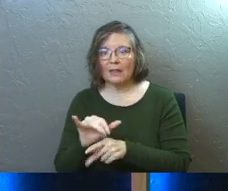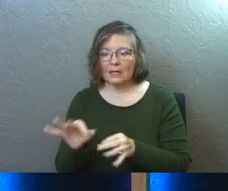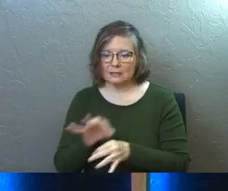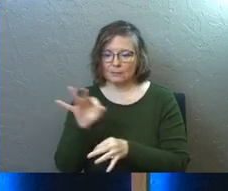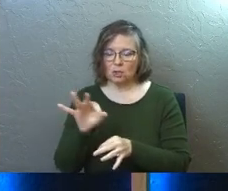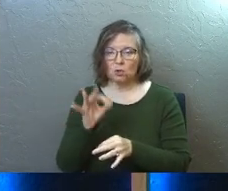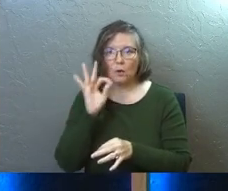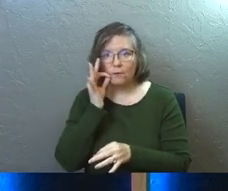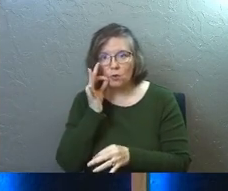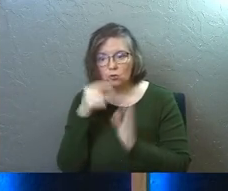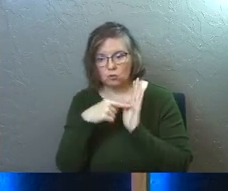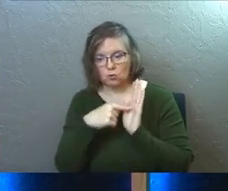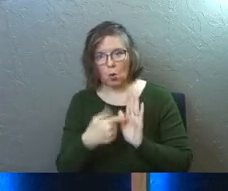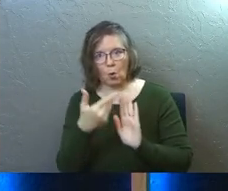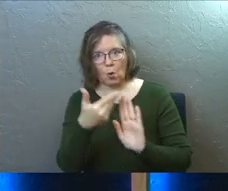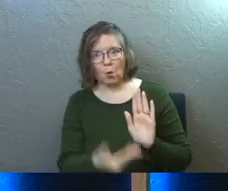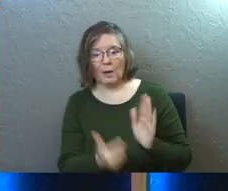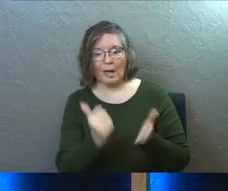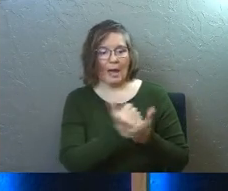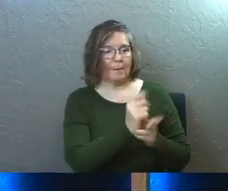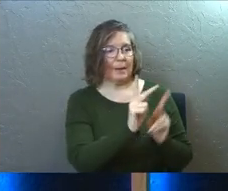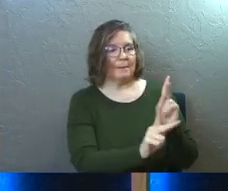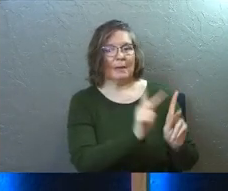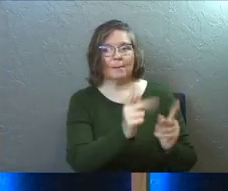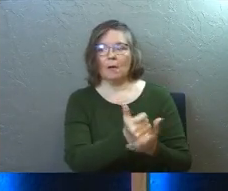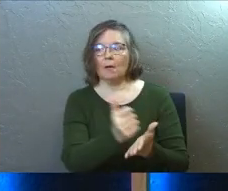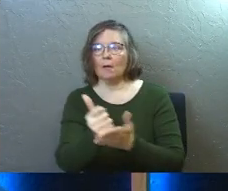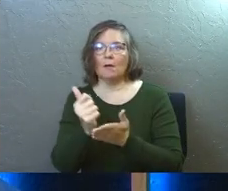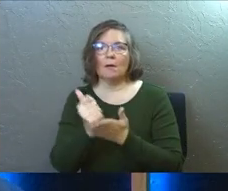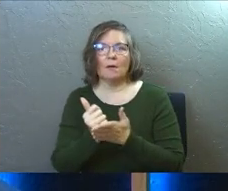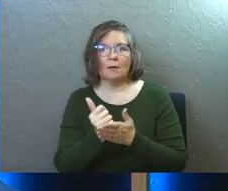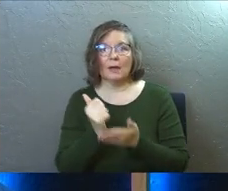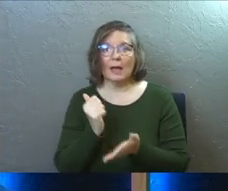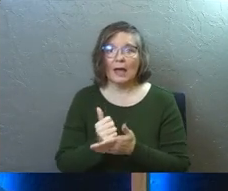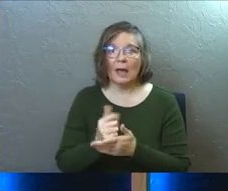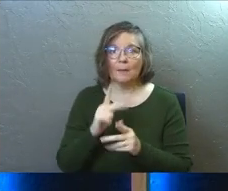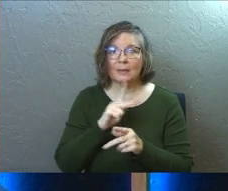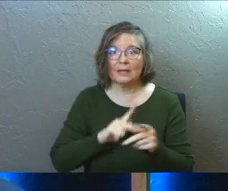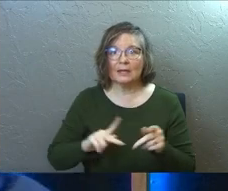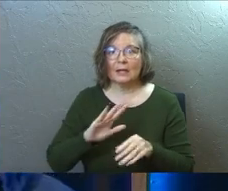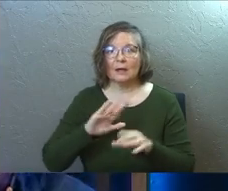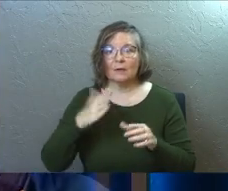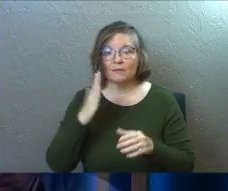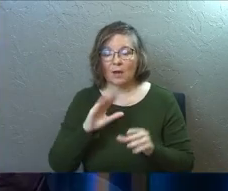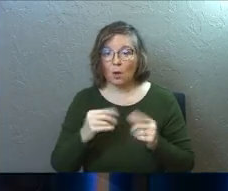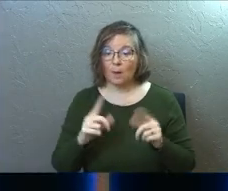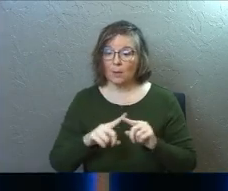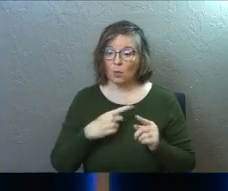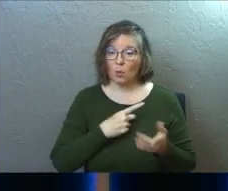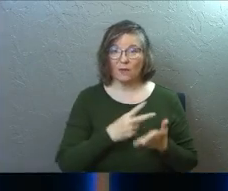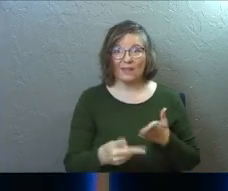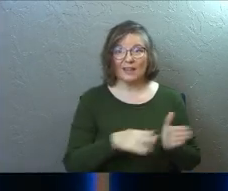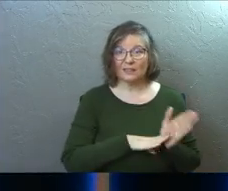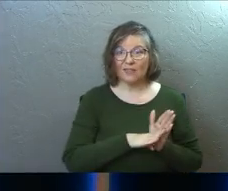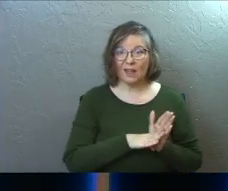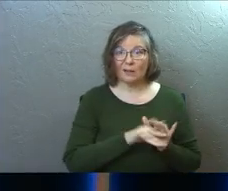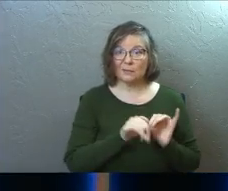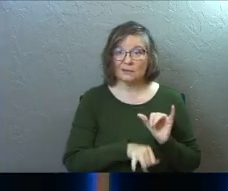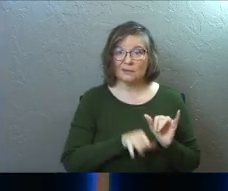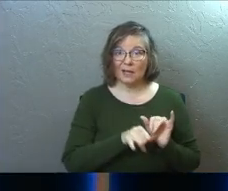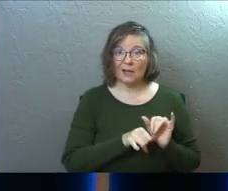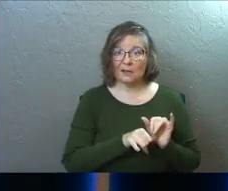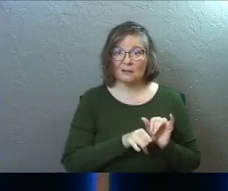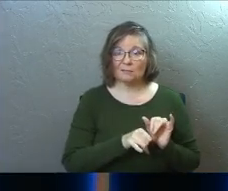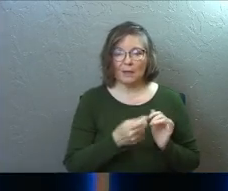in spiritual fruit in your life, helping other people, helping the kingdom of God grow. But those who fail to develop in this way are